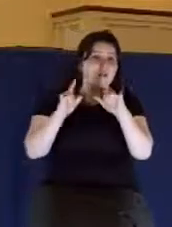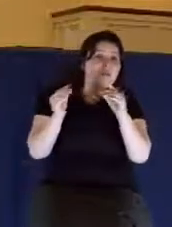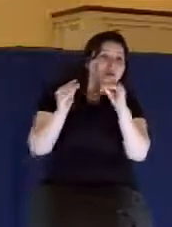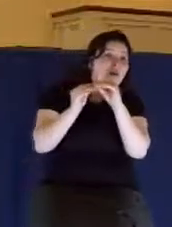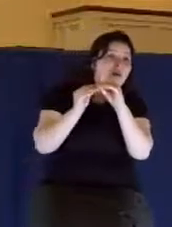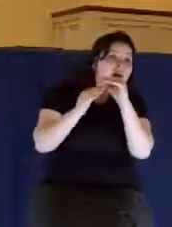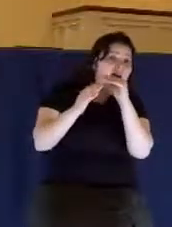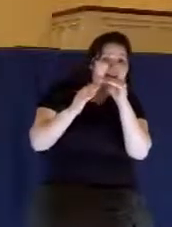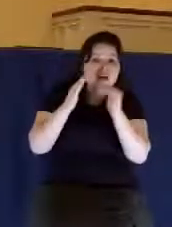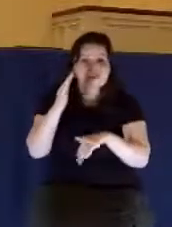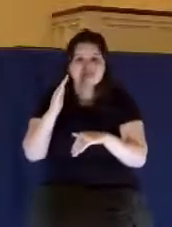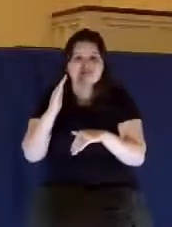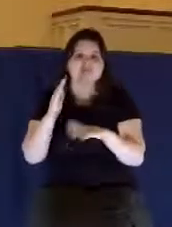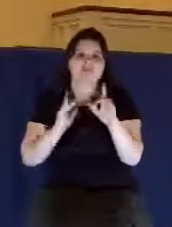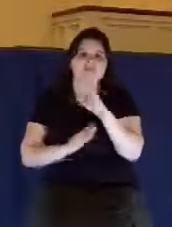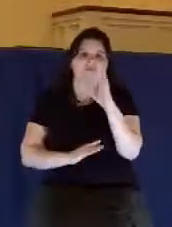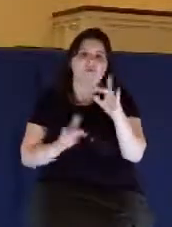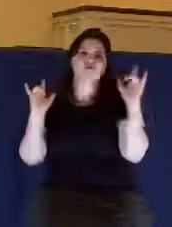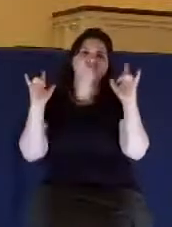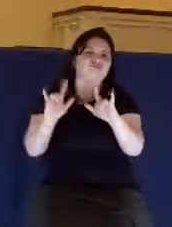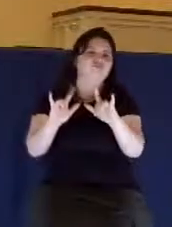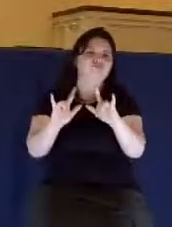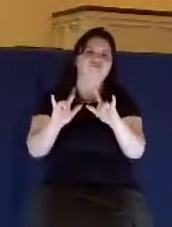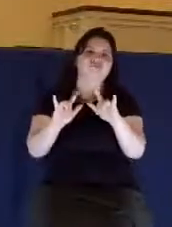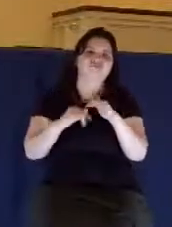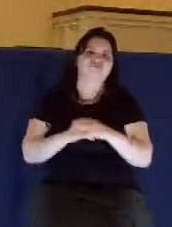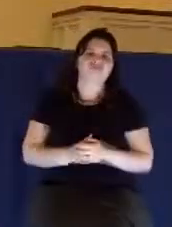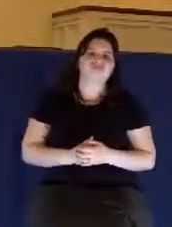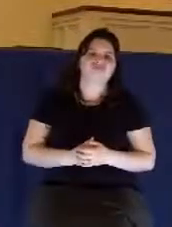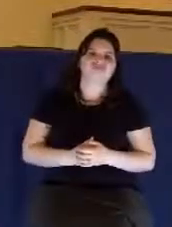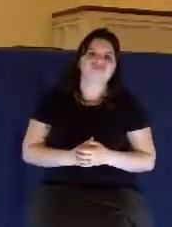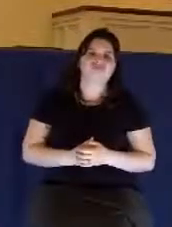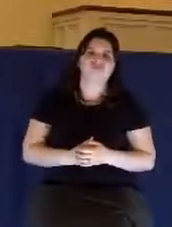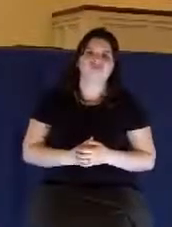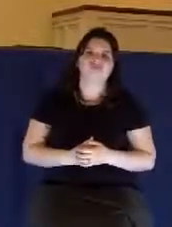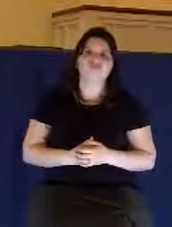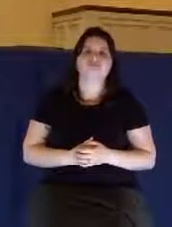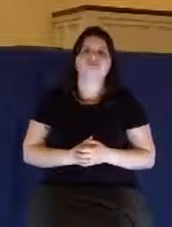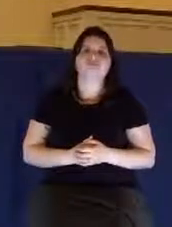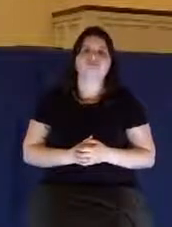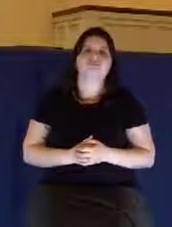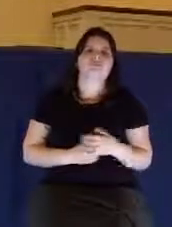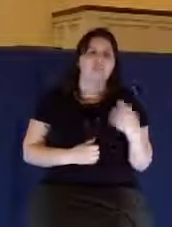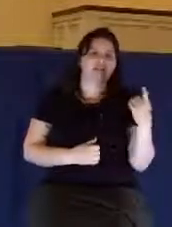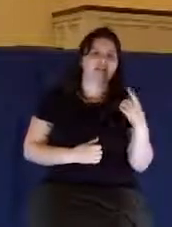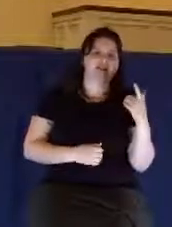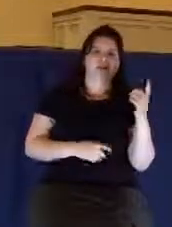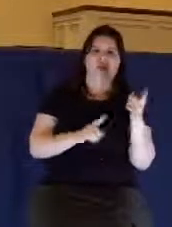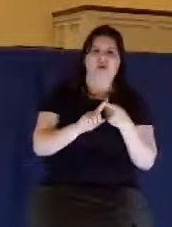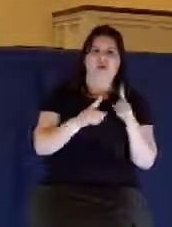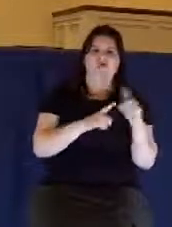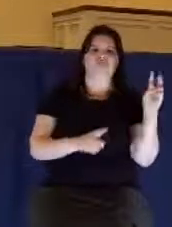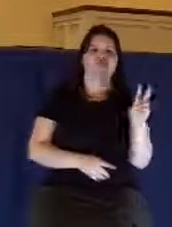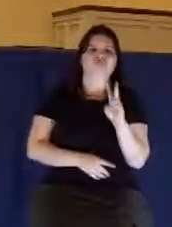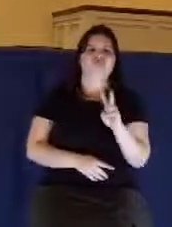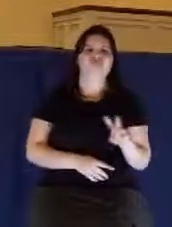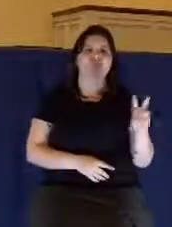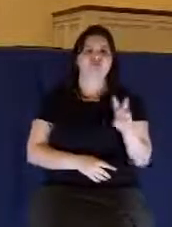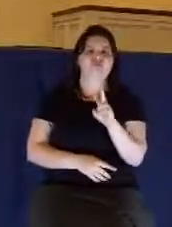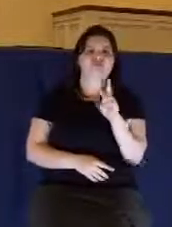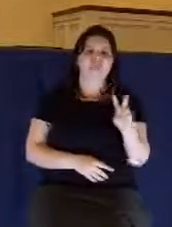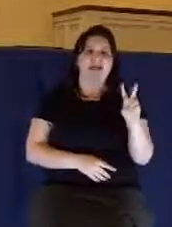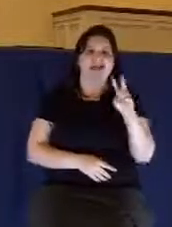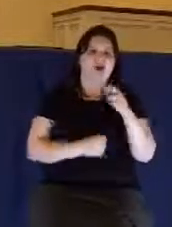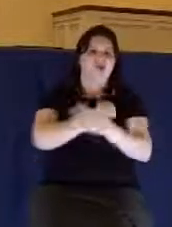are, because he does not change. One day, Spurgeon and his friend were walking through the countryside, and they saw a barn, and on the top was